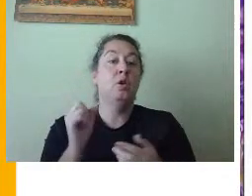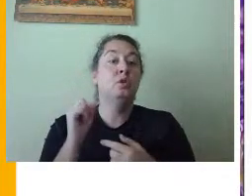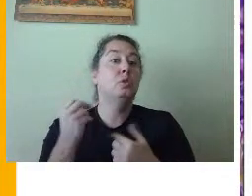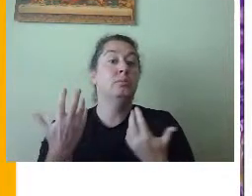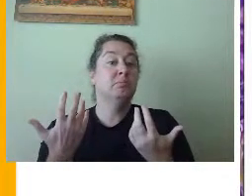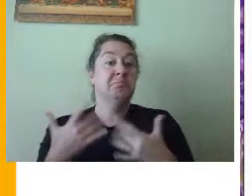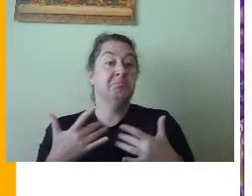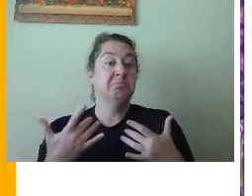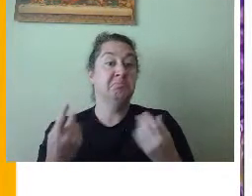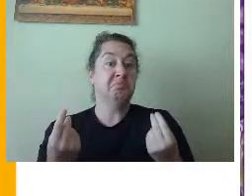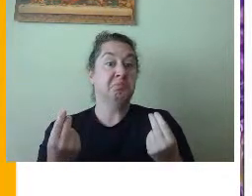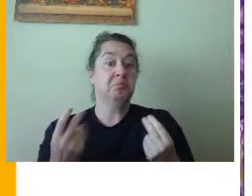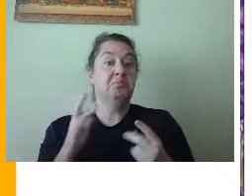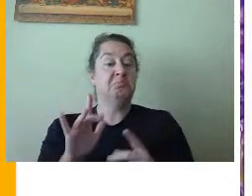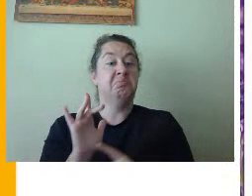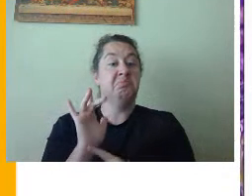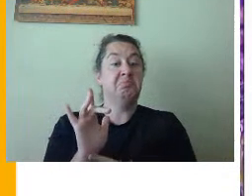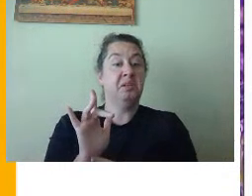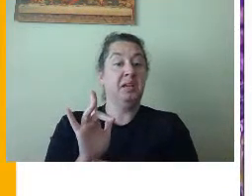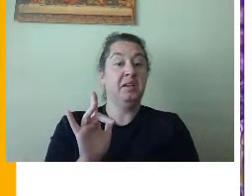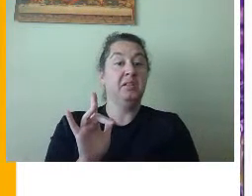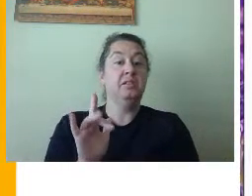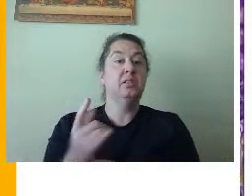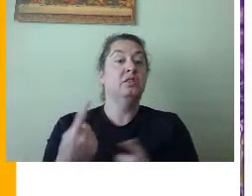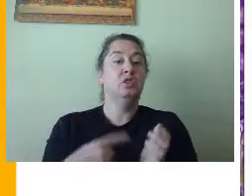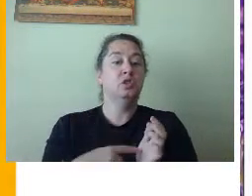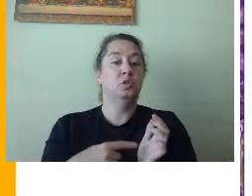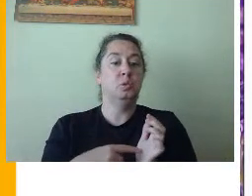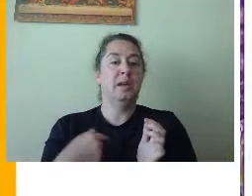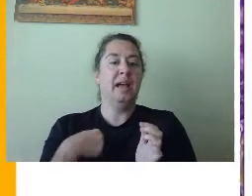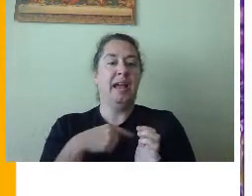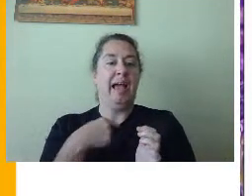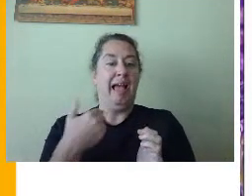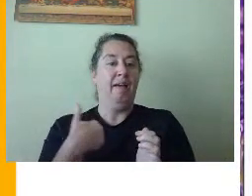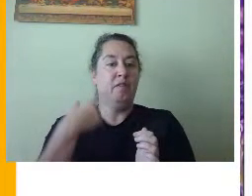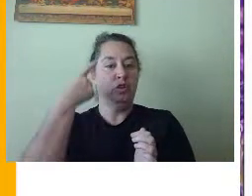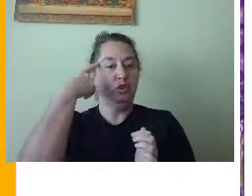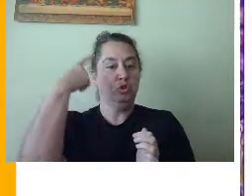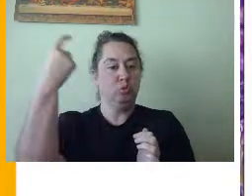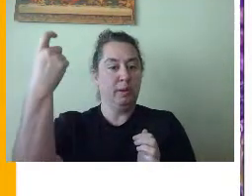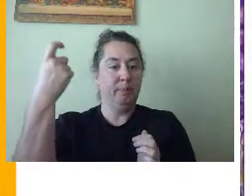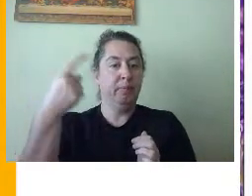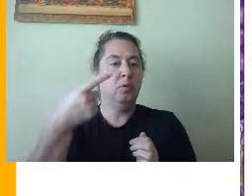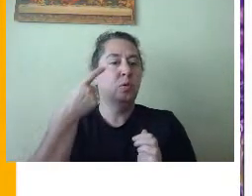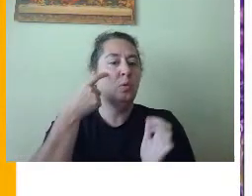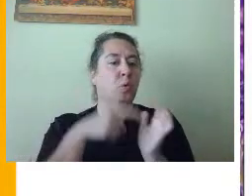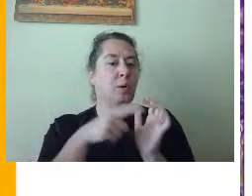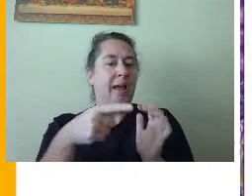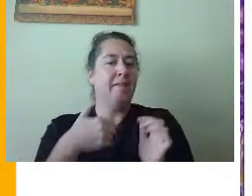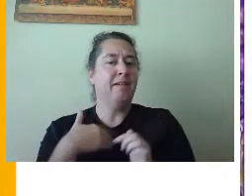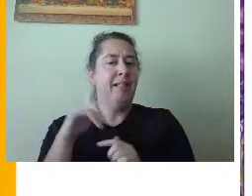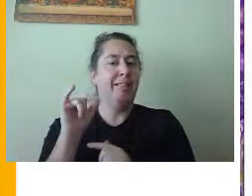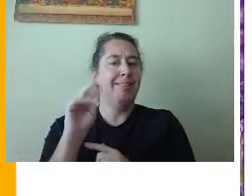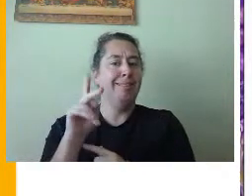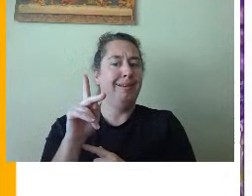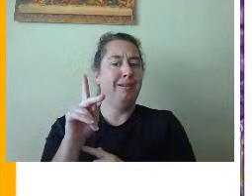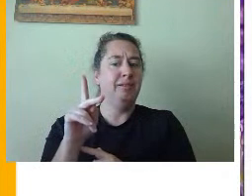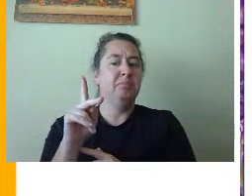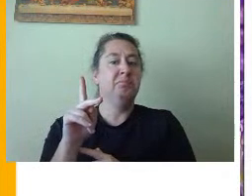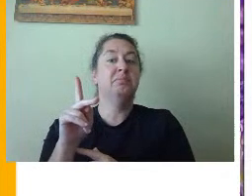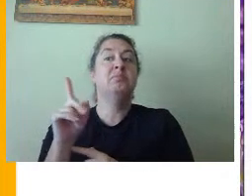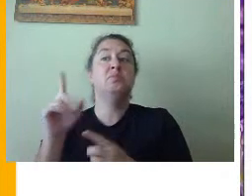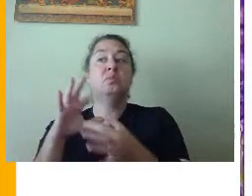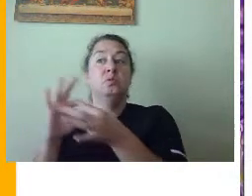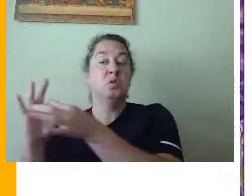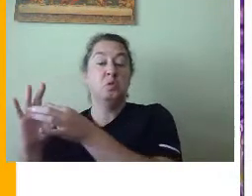click on an assignment. We're going to click on this I have a dream. And here you can see that there's a link to the I have a dream speech.